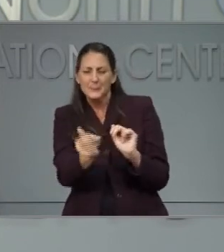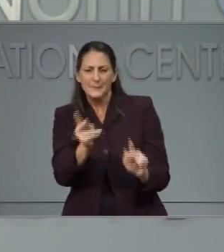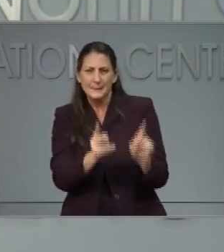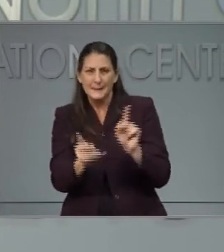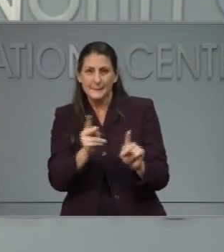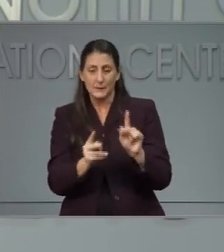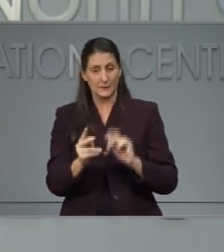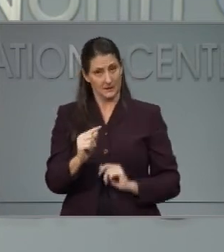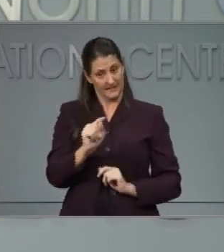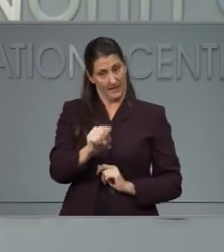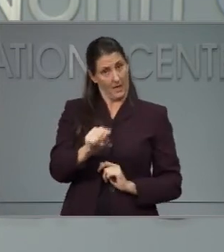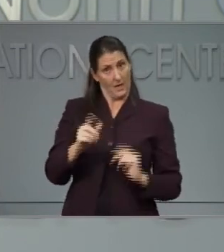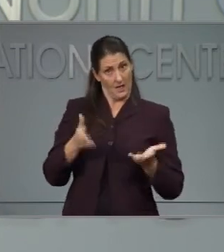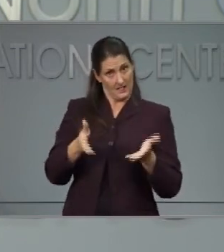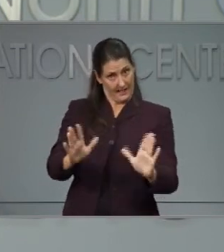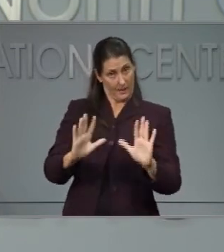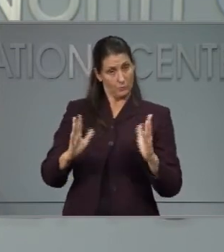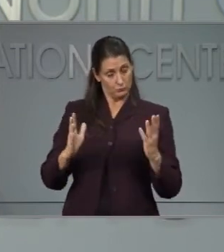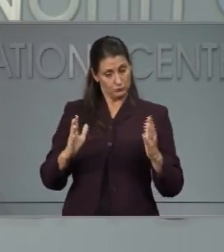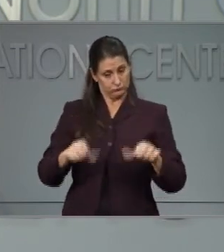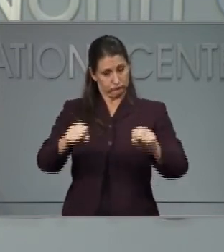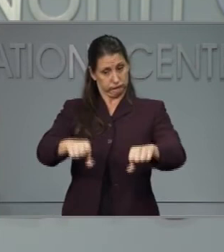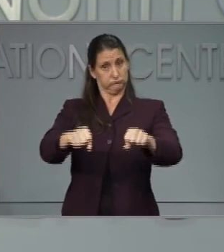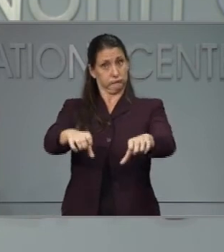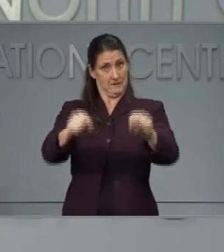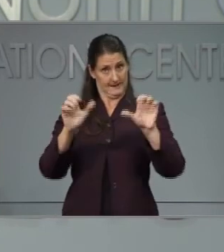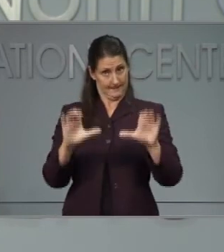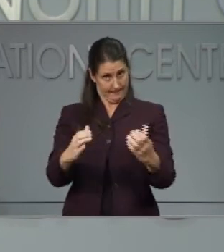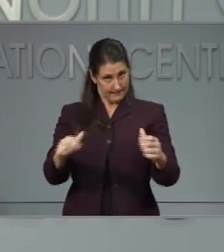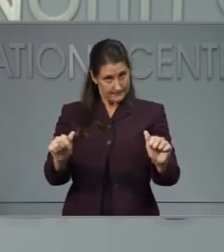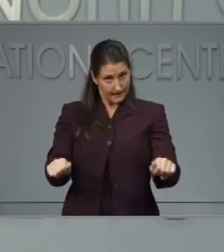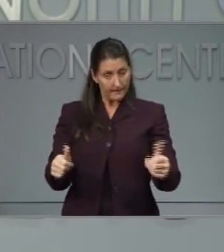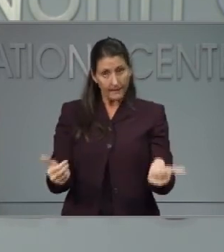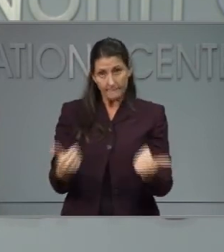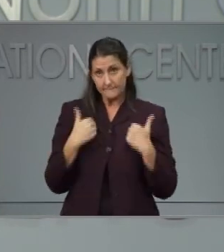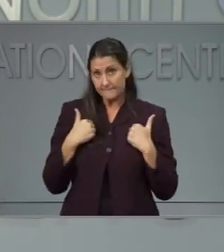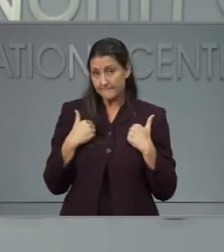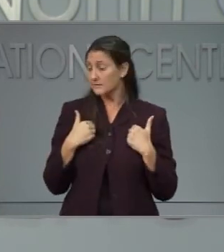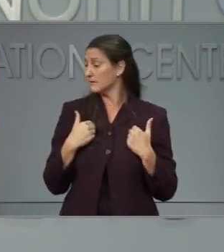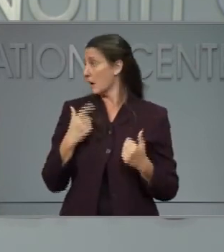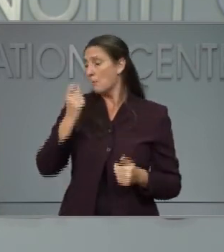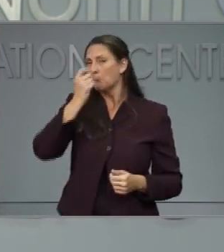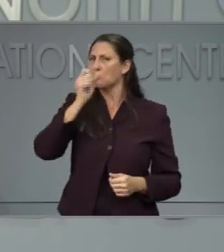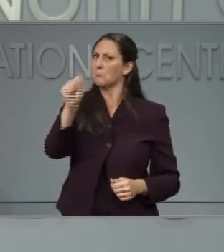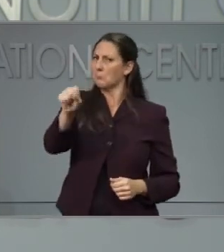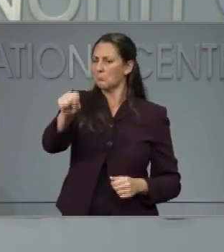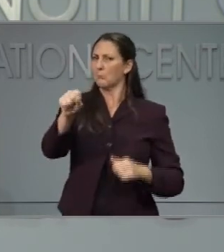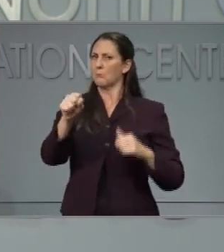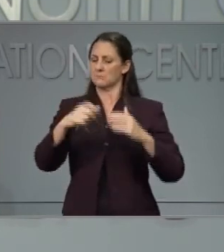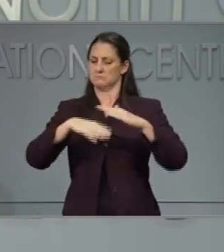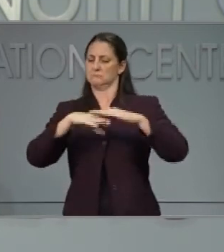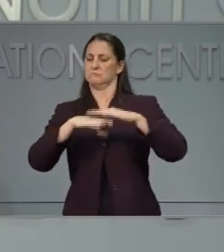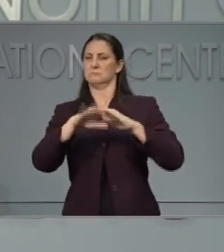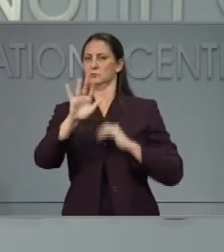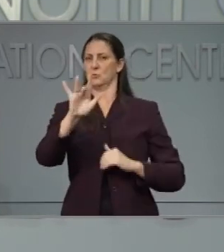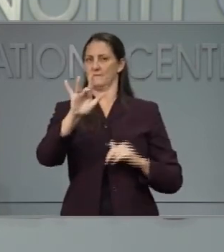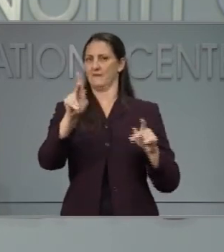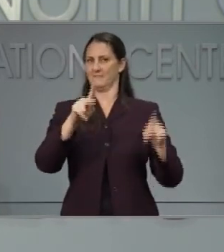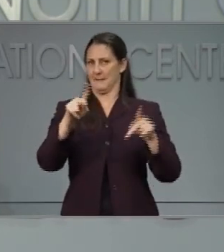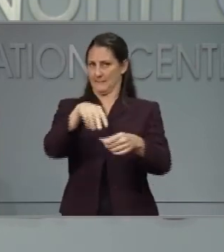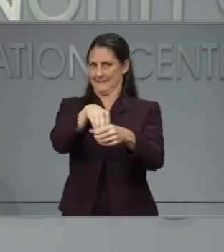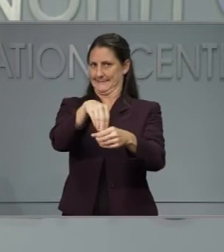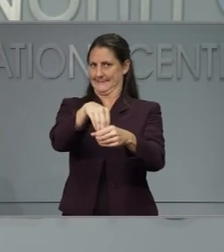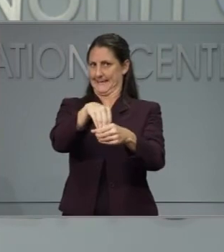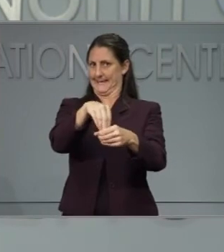operate as long as they stayed under that indoor mass gathering of 25 people? Or would they too have to